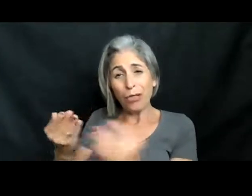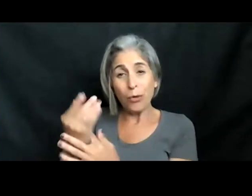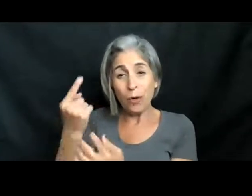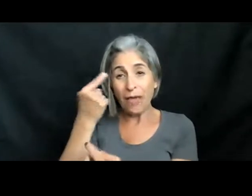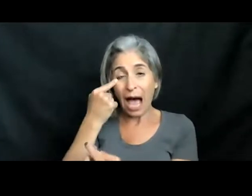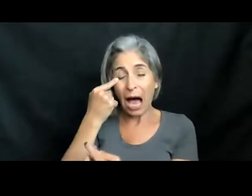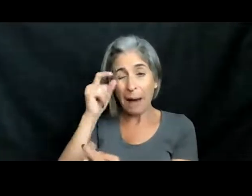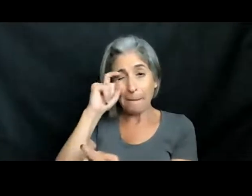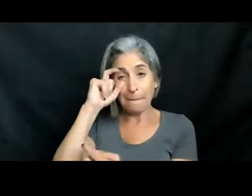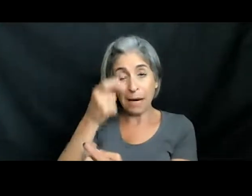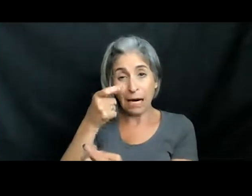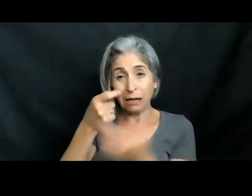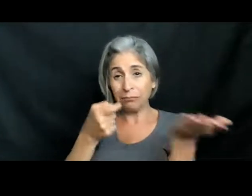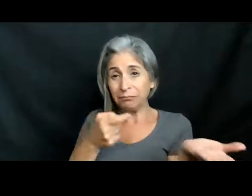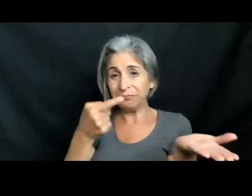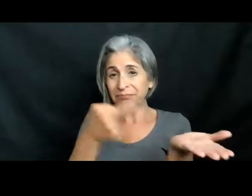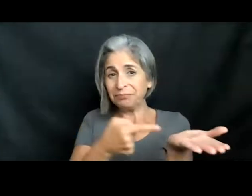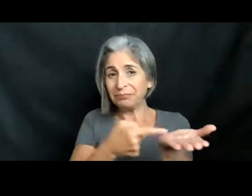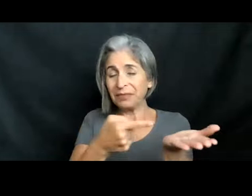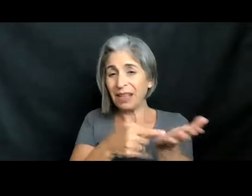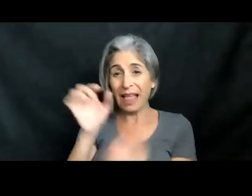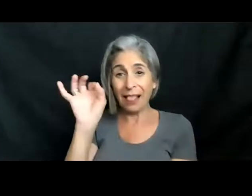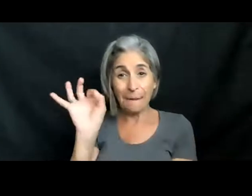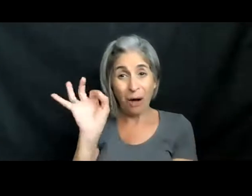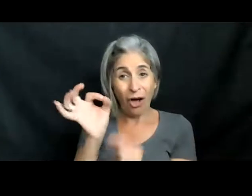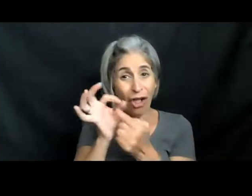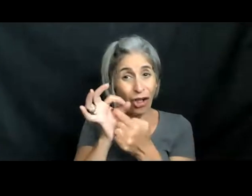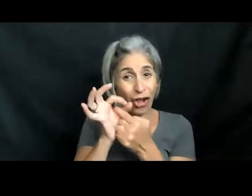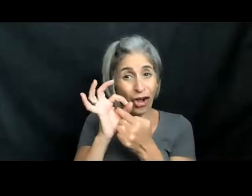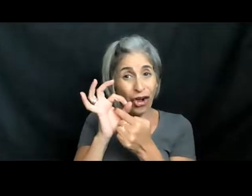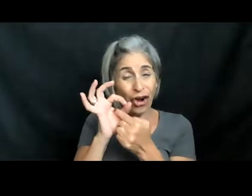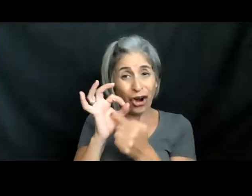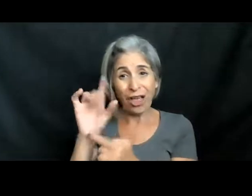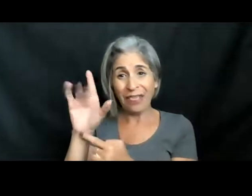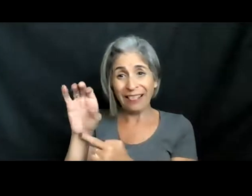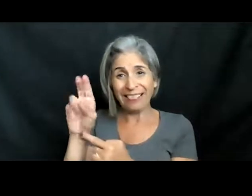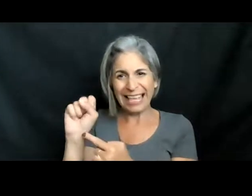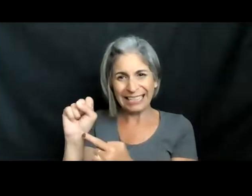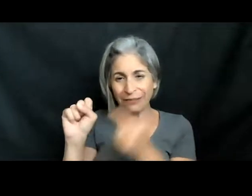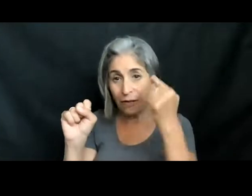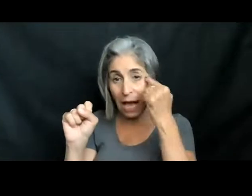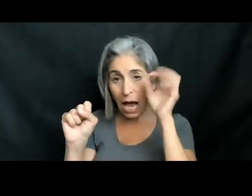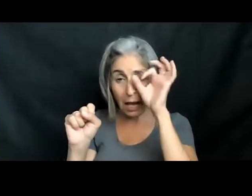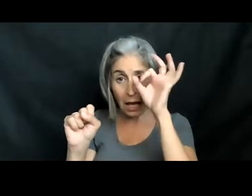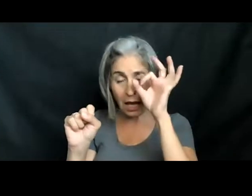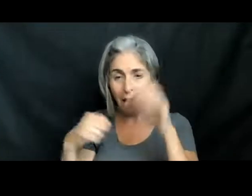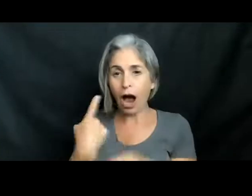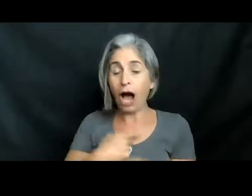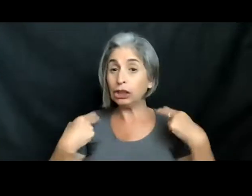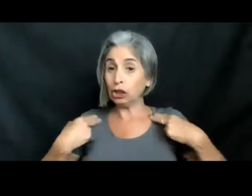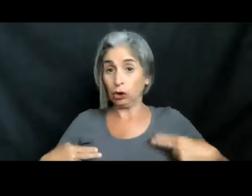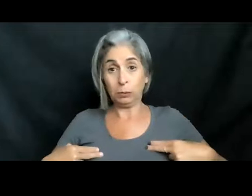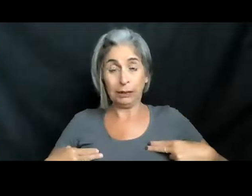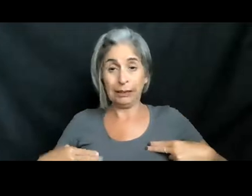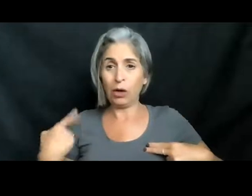and then that little ball right there is actually its lens. So for us humans, we